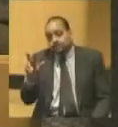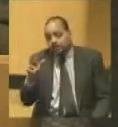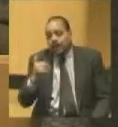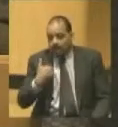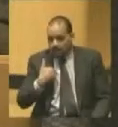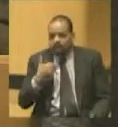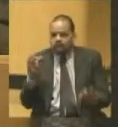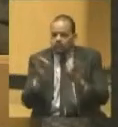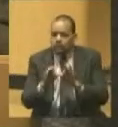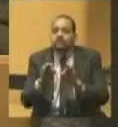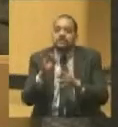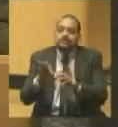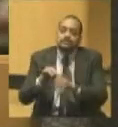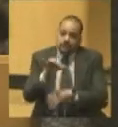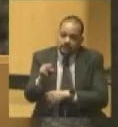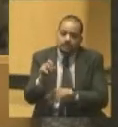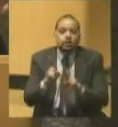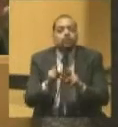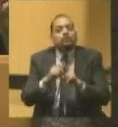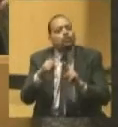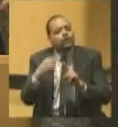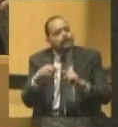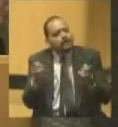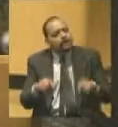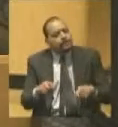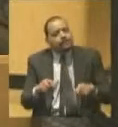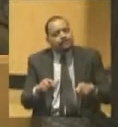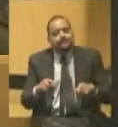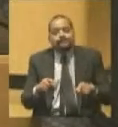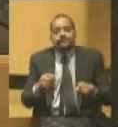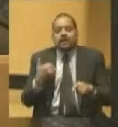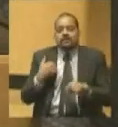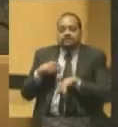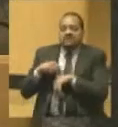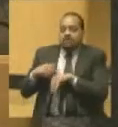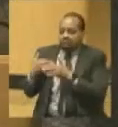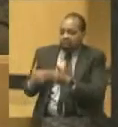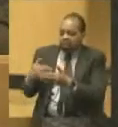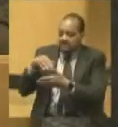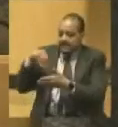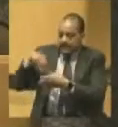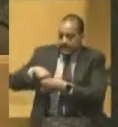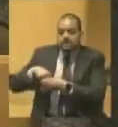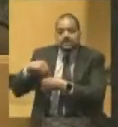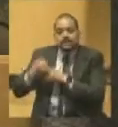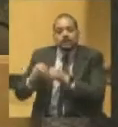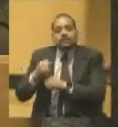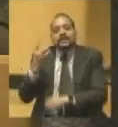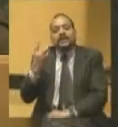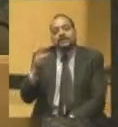the timing of those elections within 1863 is a key